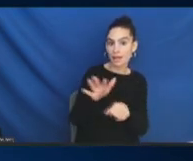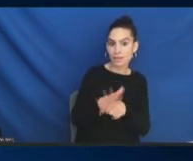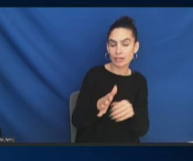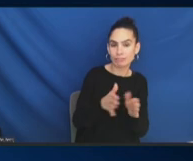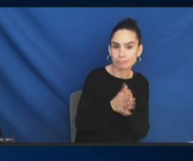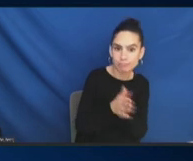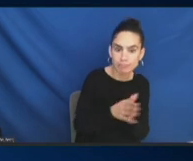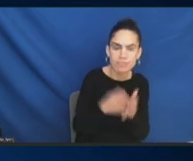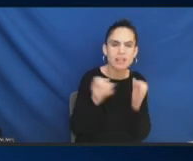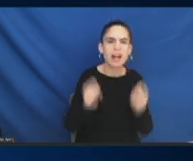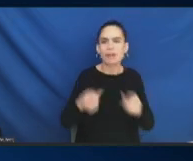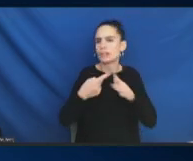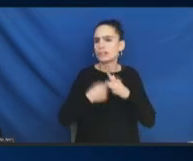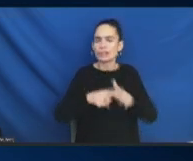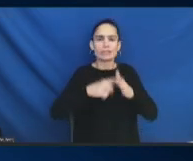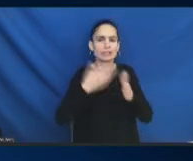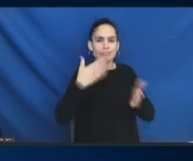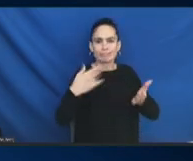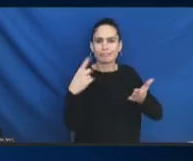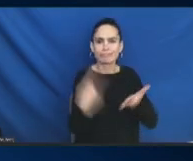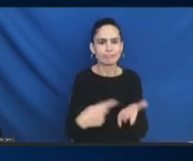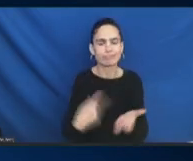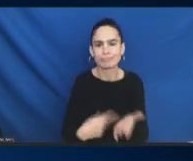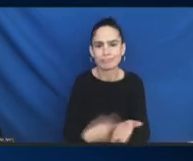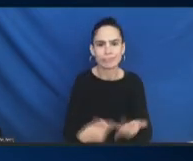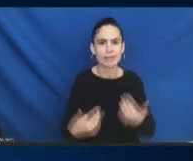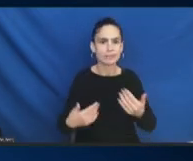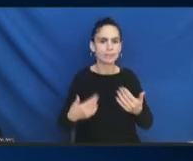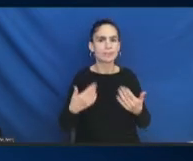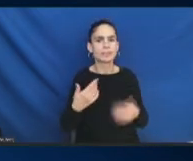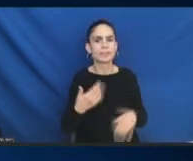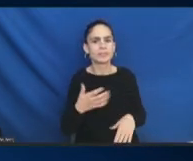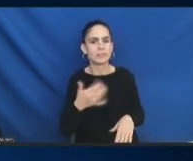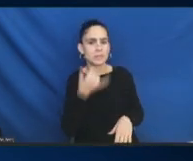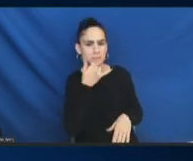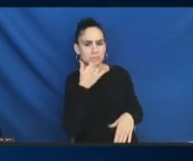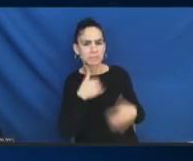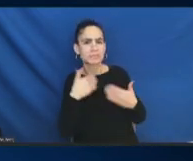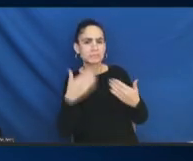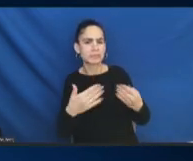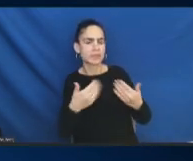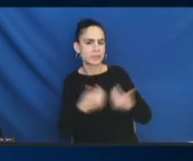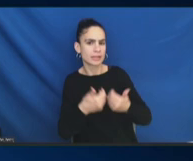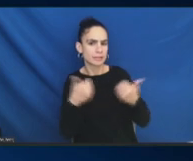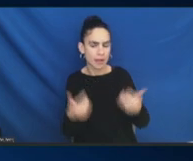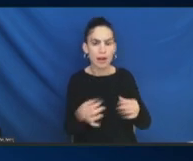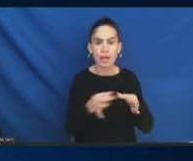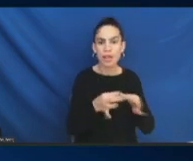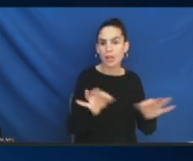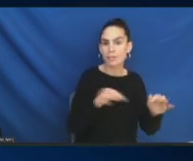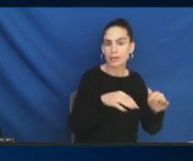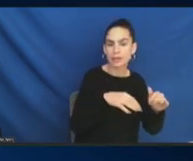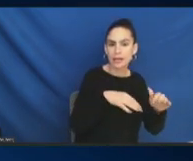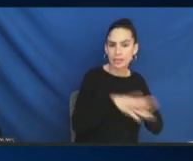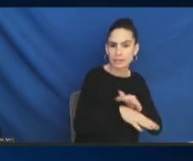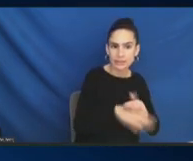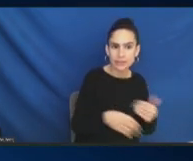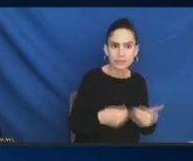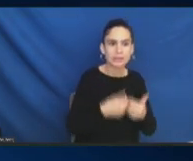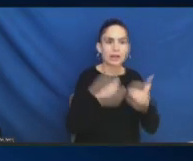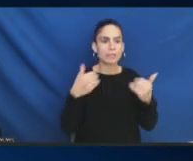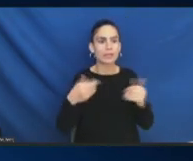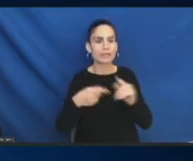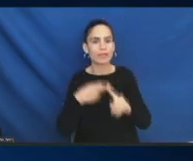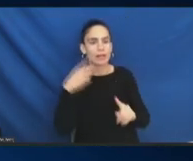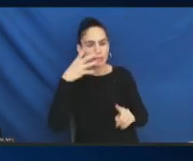to have its own separate committee. don't we just have a separate committee there? Language access, take that out of immigration and citizenship status. Can we get commissioners